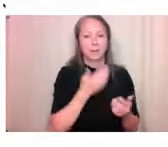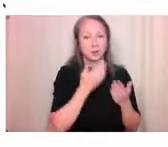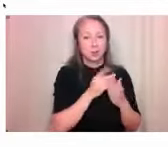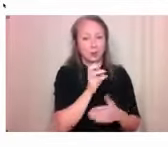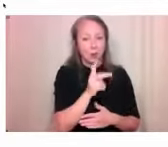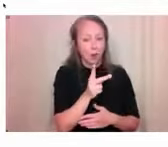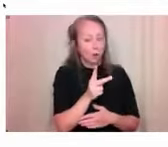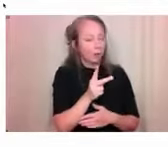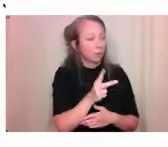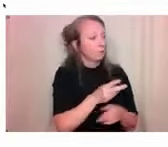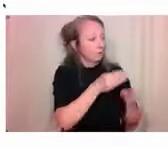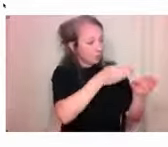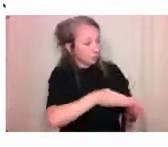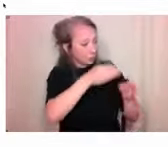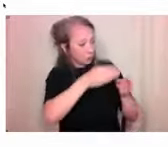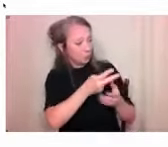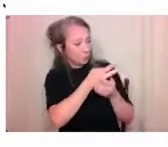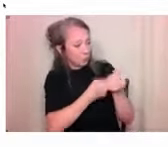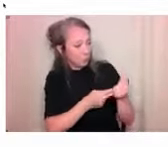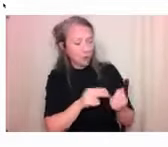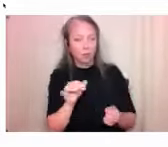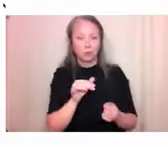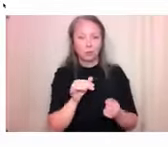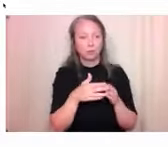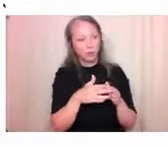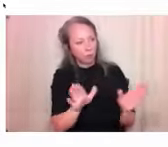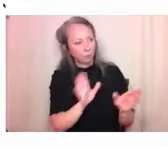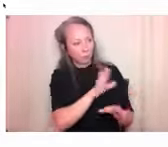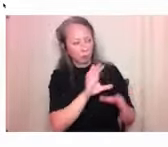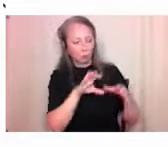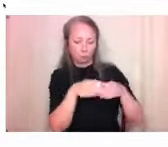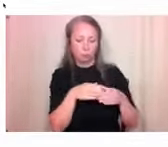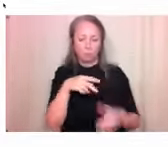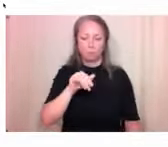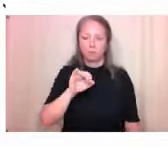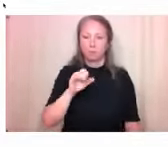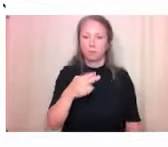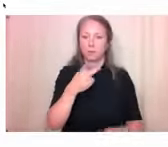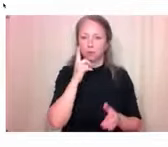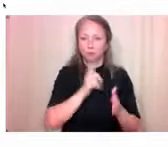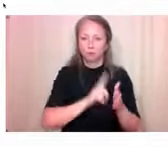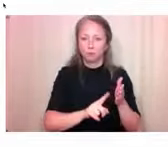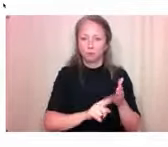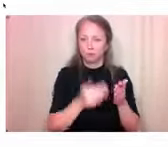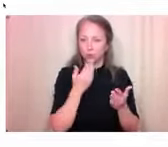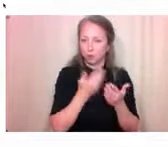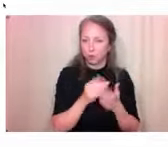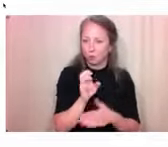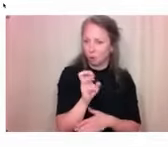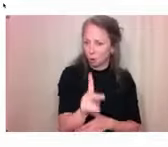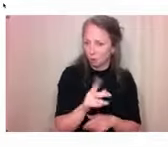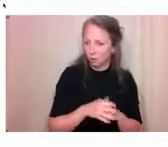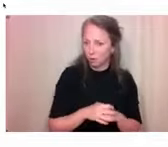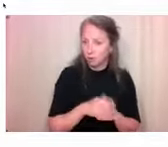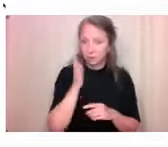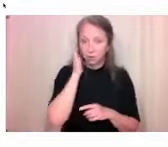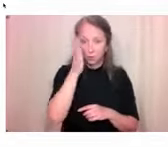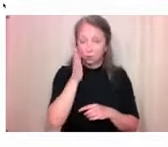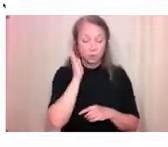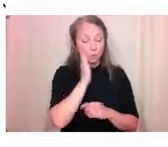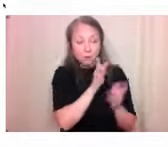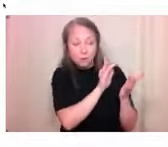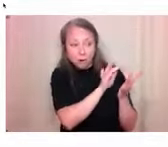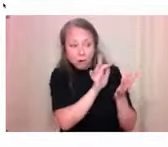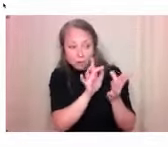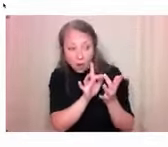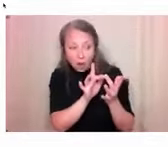best of luck to peach research in general. I know we'll, we'll be in touch in the future. Um, for sure to keep, keep highlighting and keep working